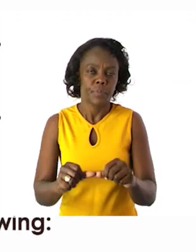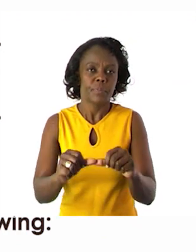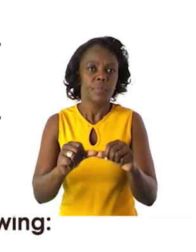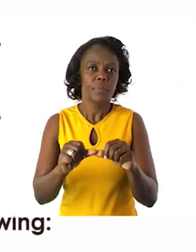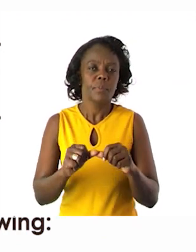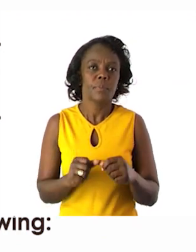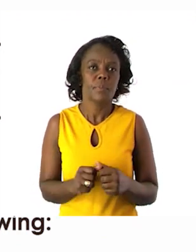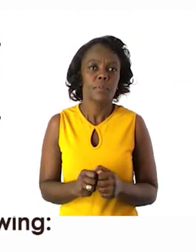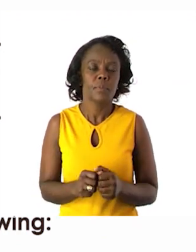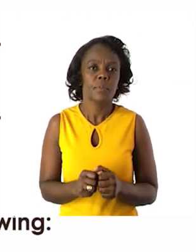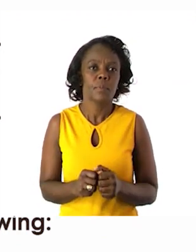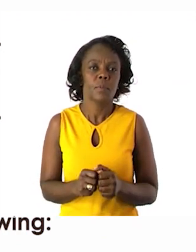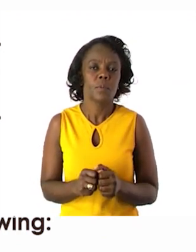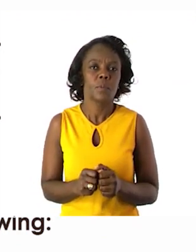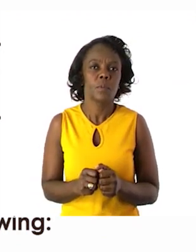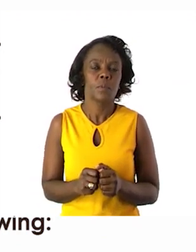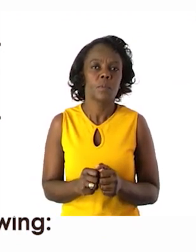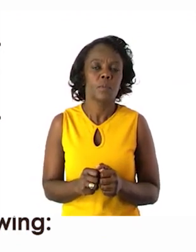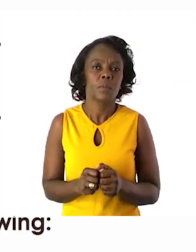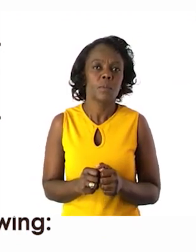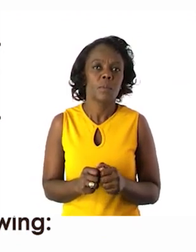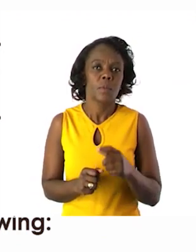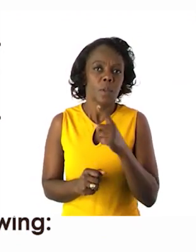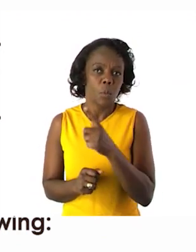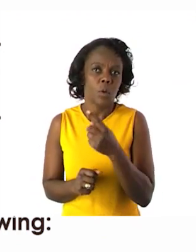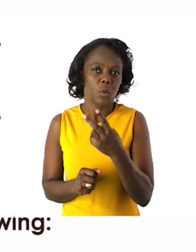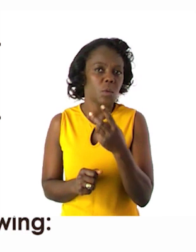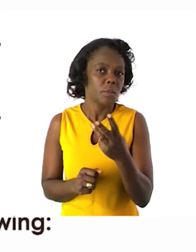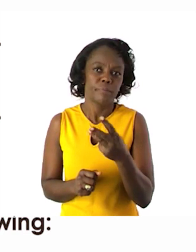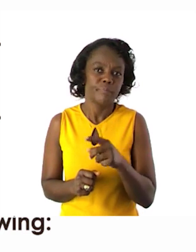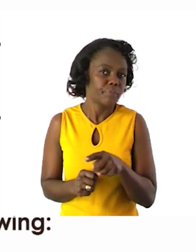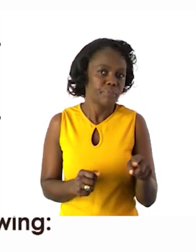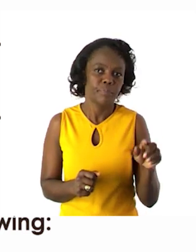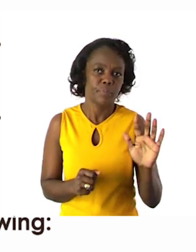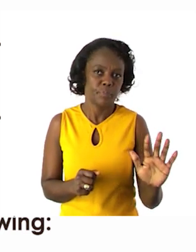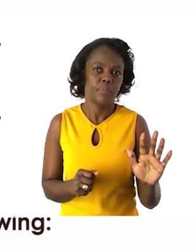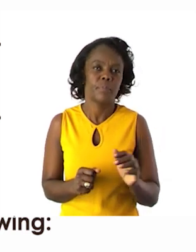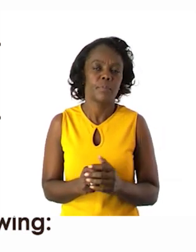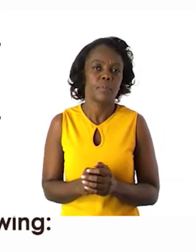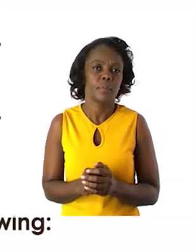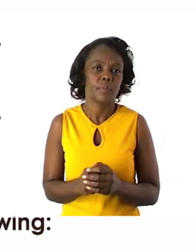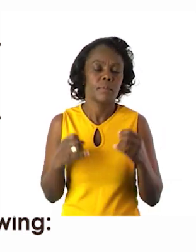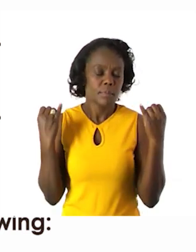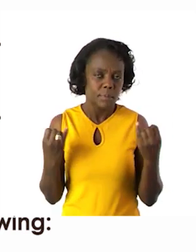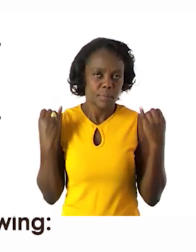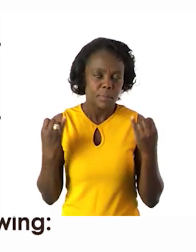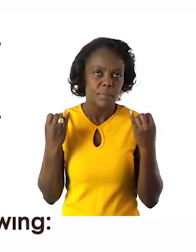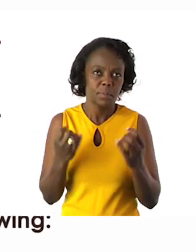others which we didn't do. Number 1, number 2, number 3 and number 5. Please enjoy it.